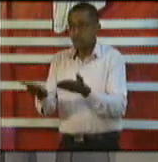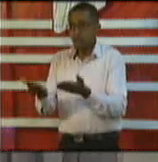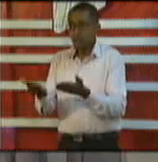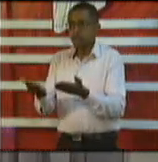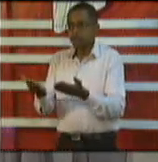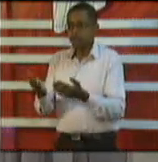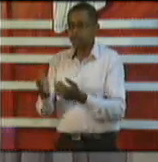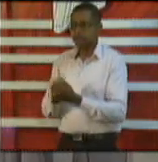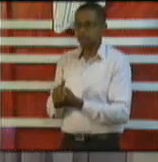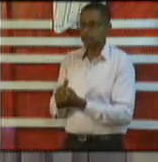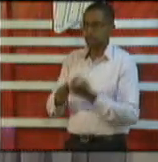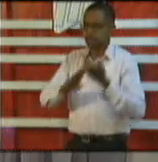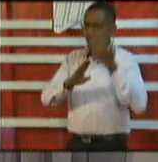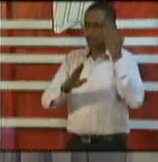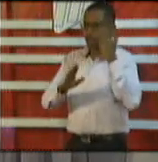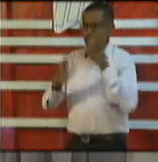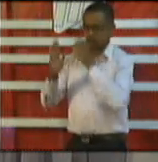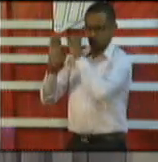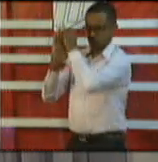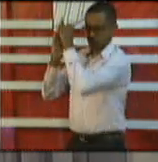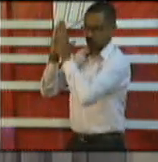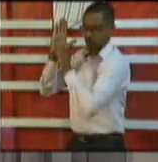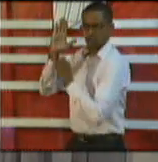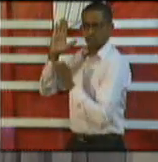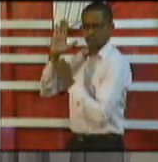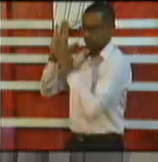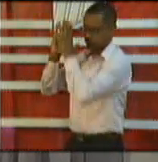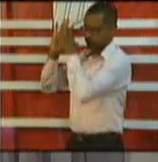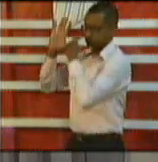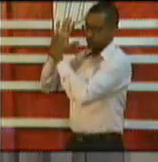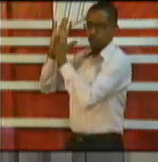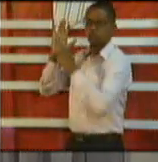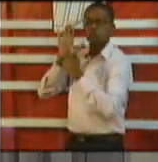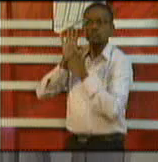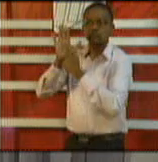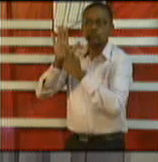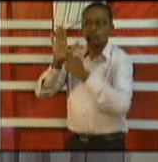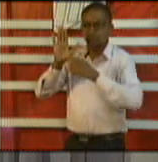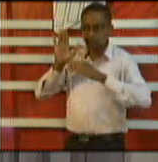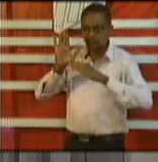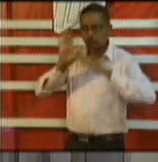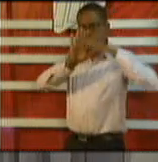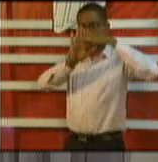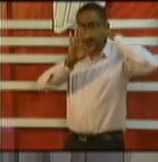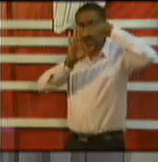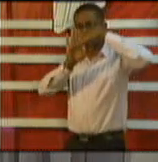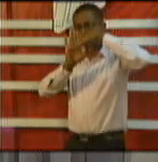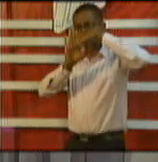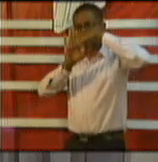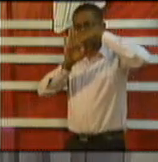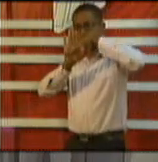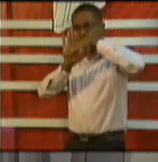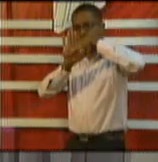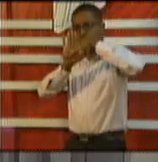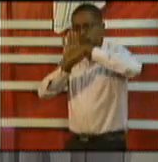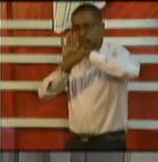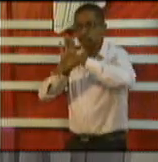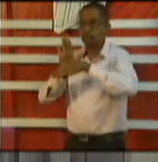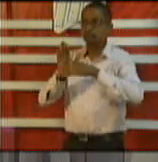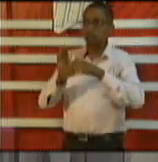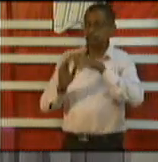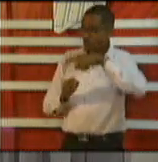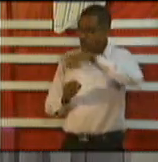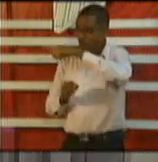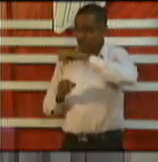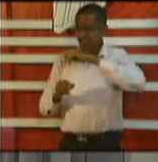conference about two weeks ago to show the precipitous decline in all acute viral illnesses I myself